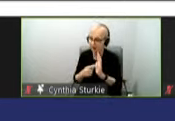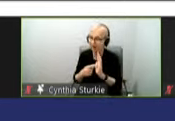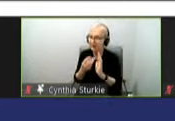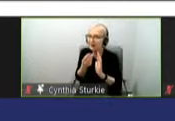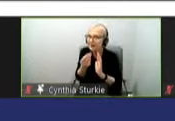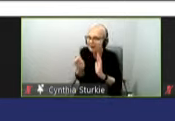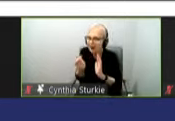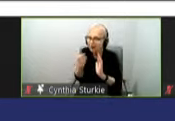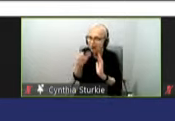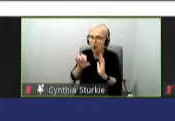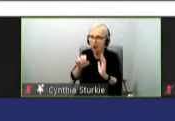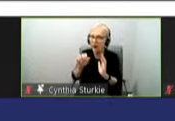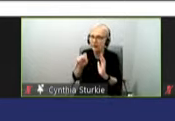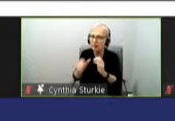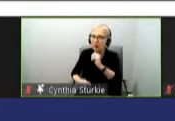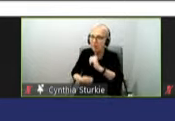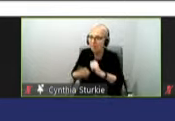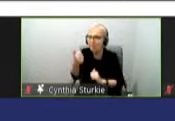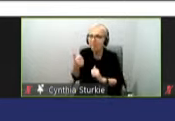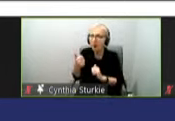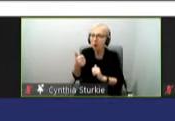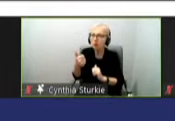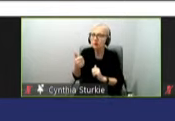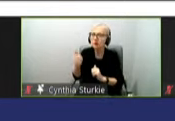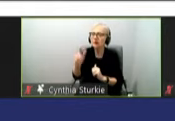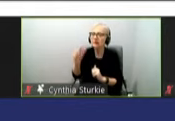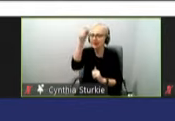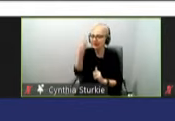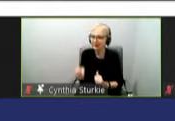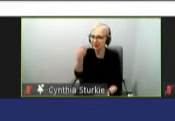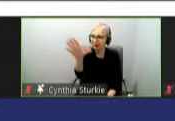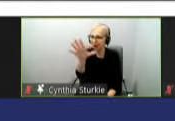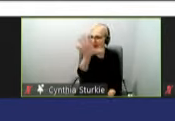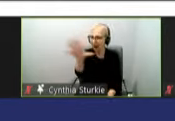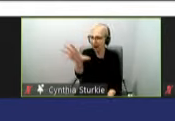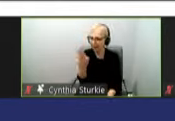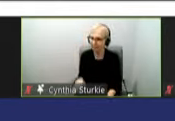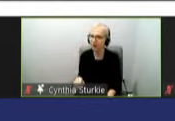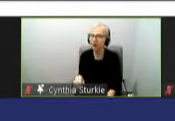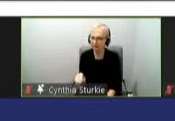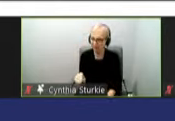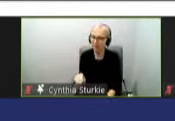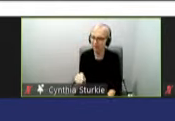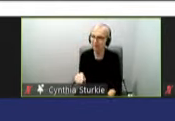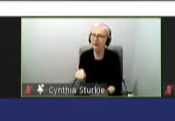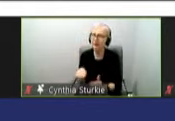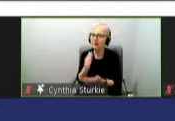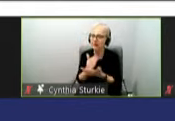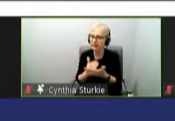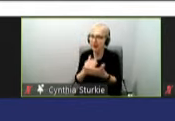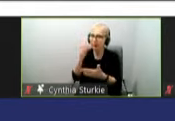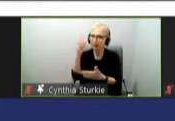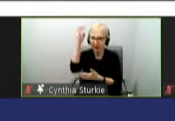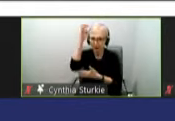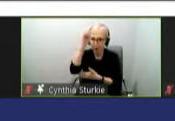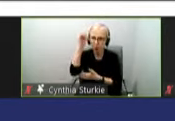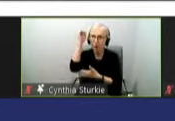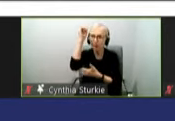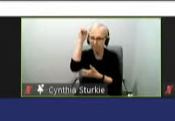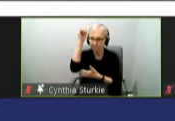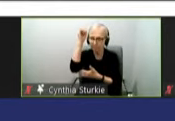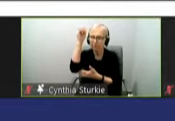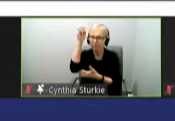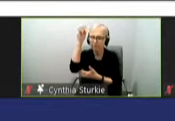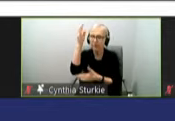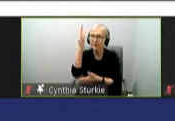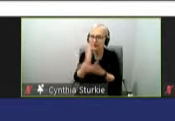really, the focus of cases so far have been in Southern Africa, though a number of cases have also been identified in Europe, also cases